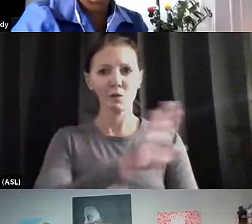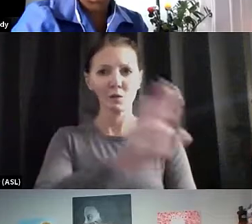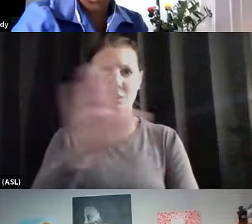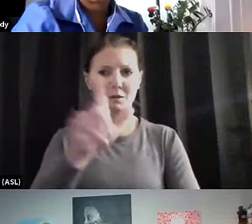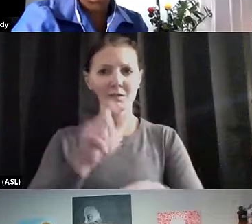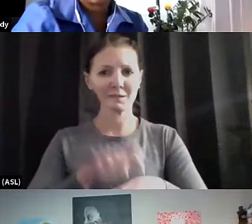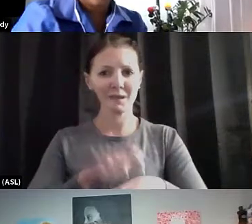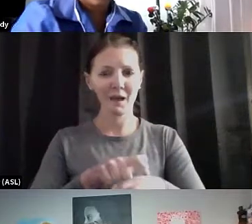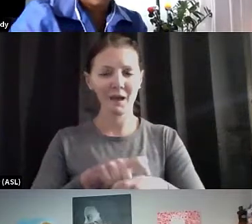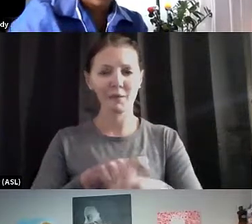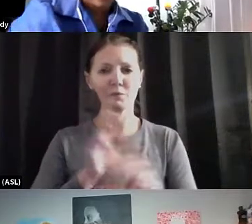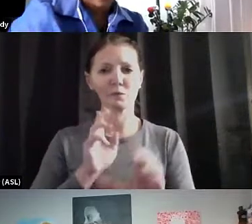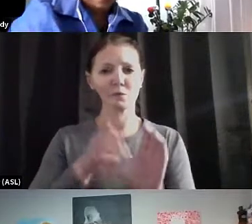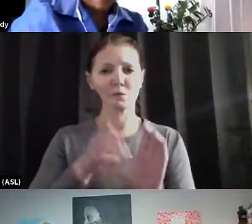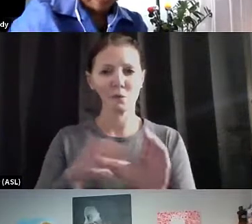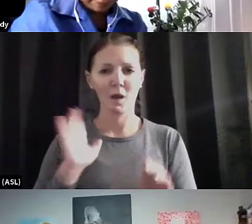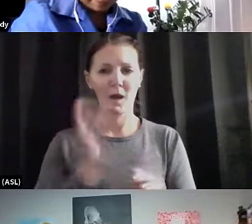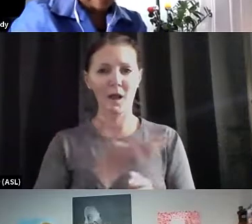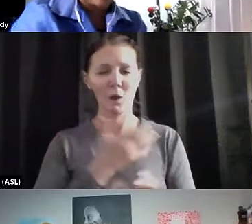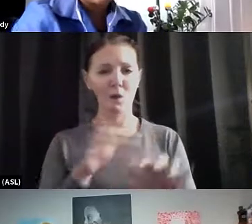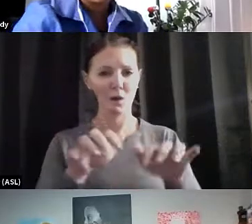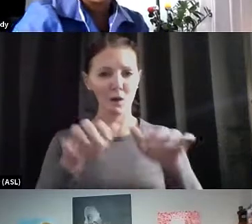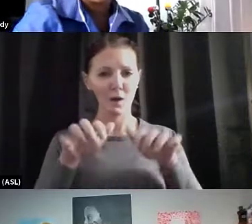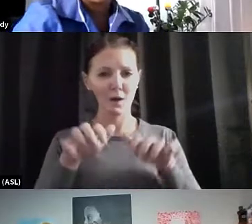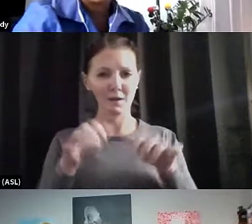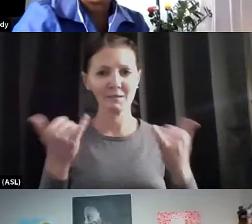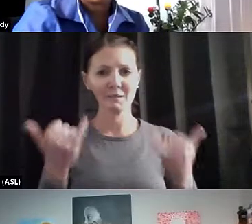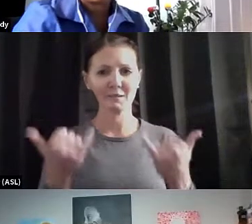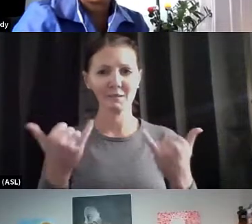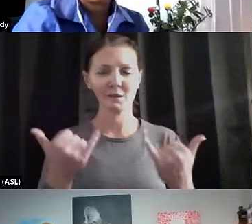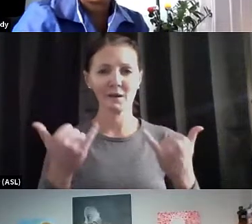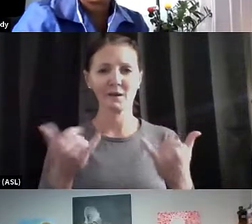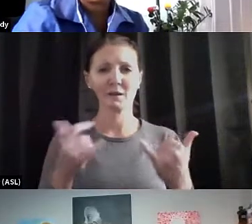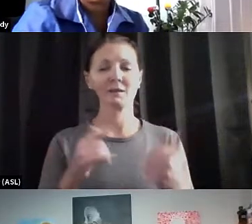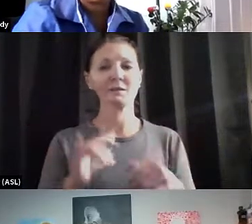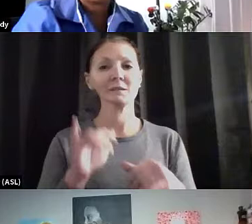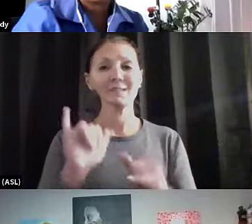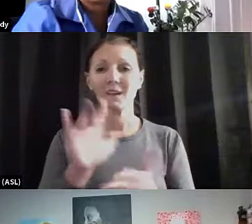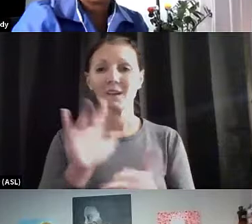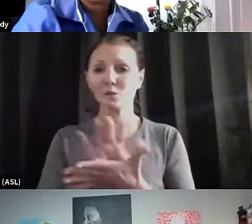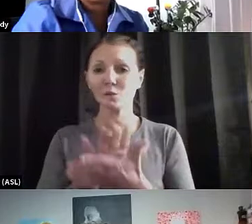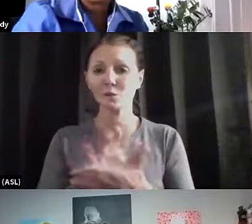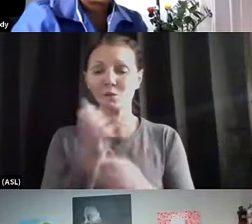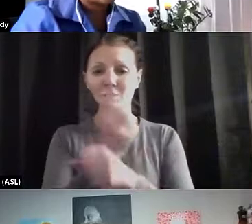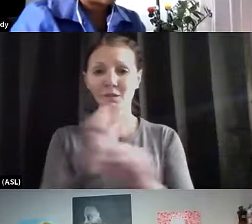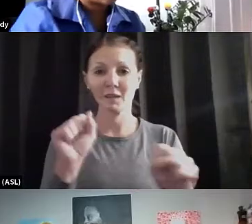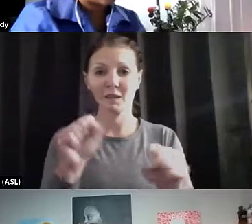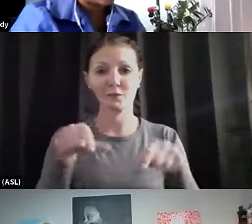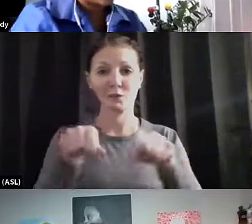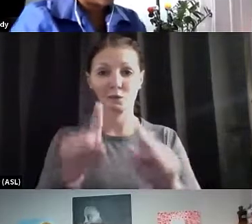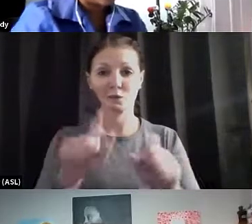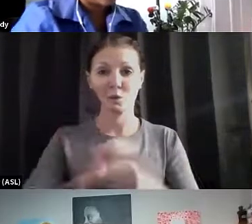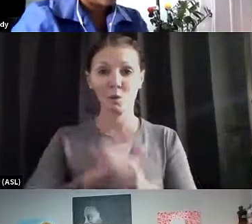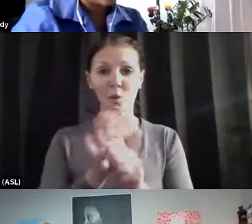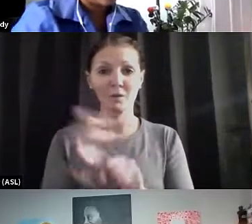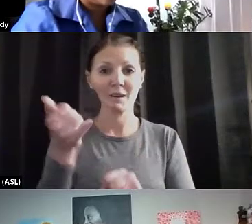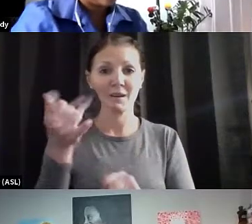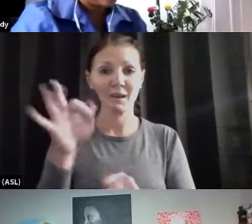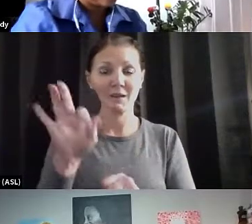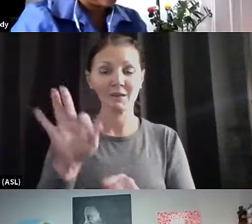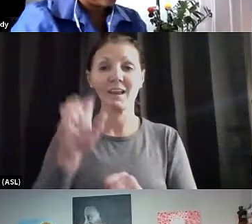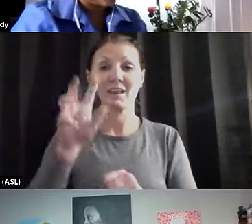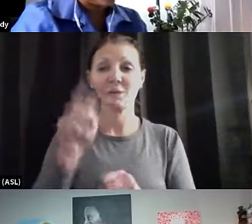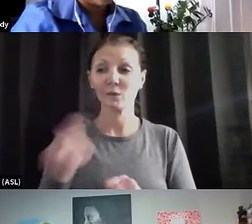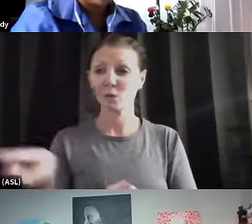to join all those in our audience today, staying in school safely during COVID-19, and even with you all for